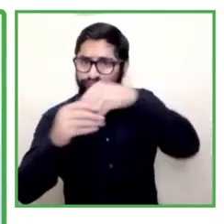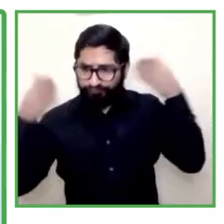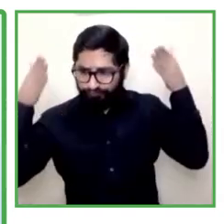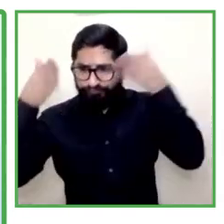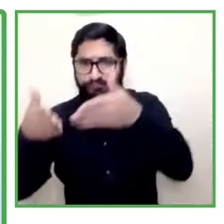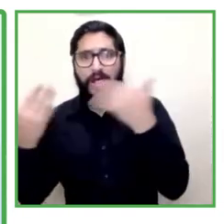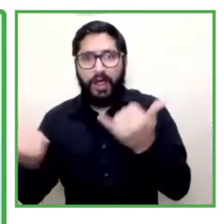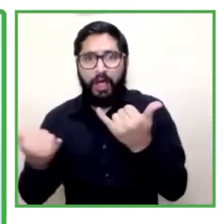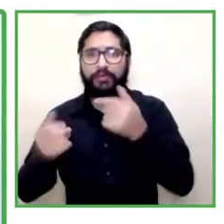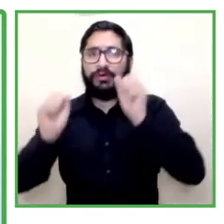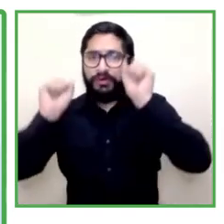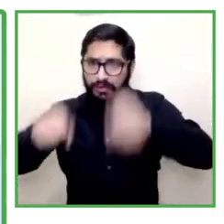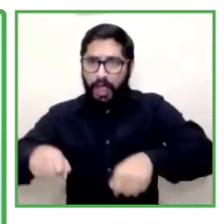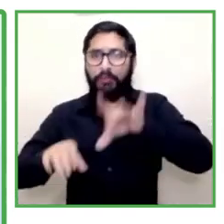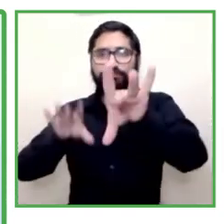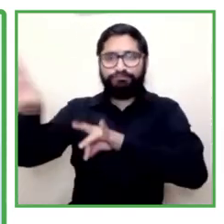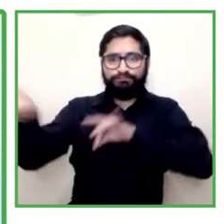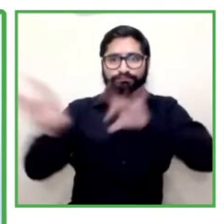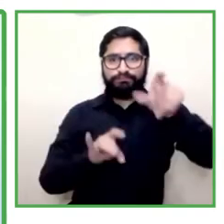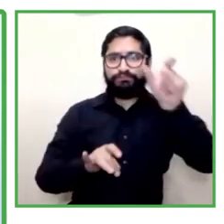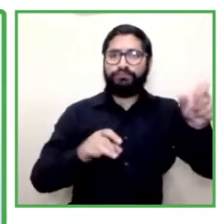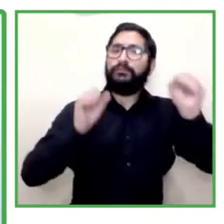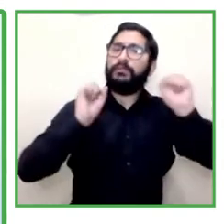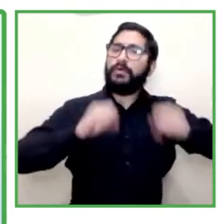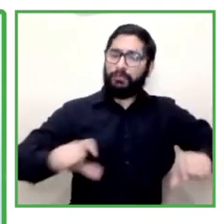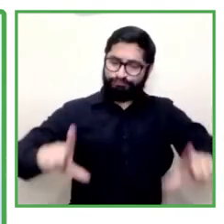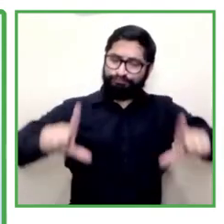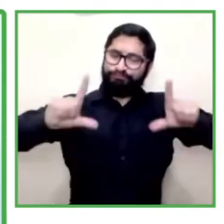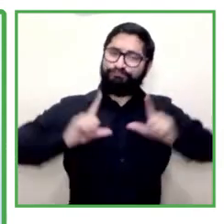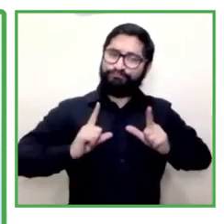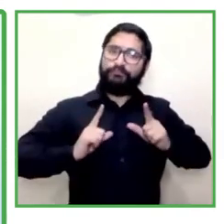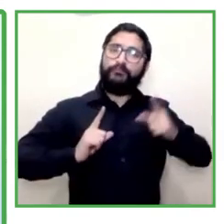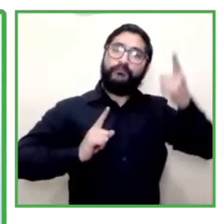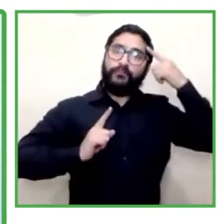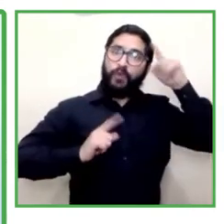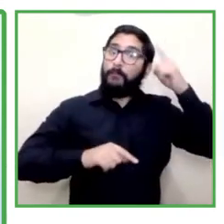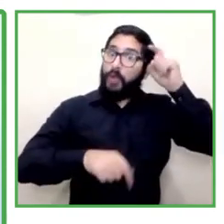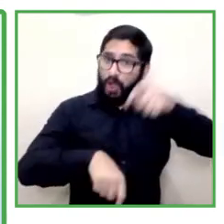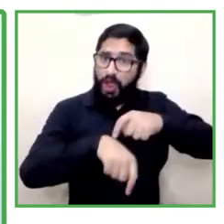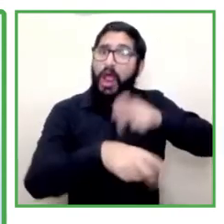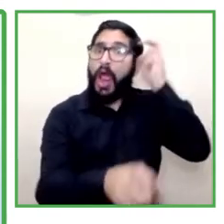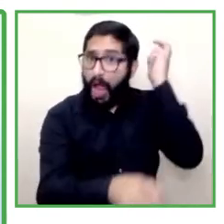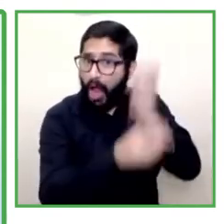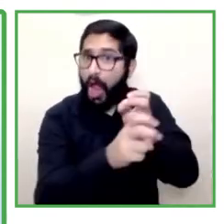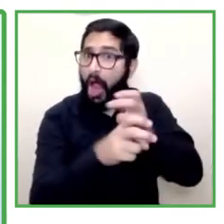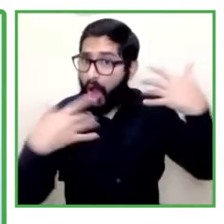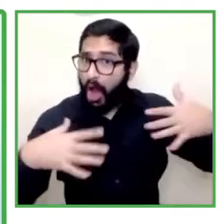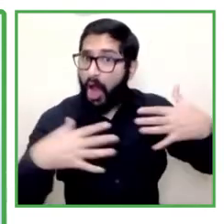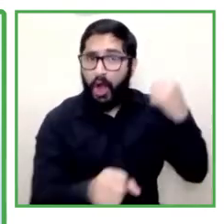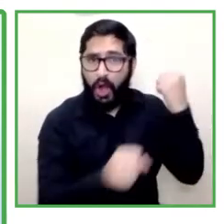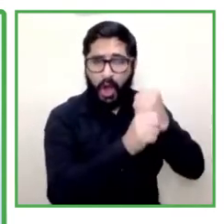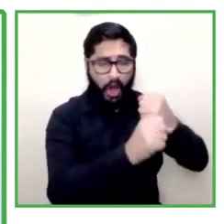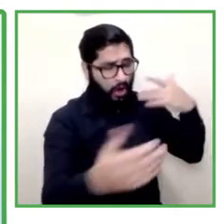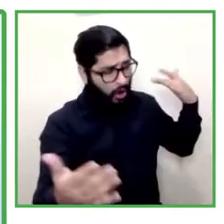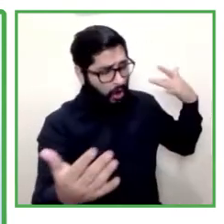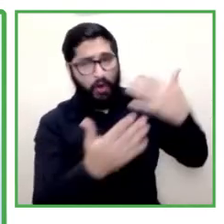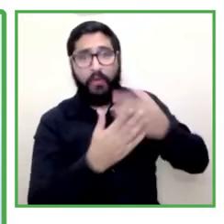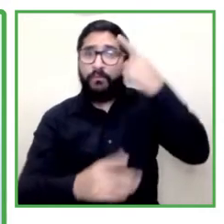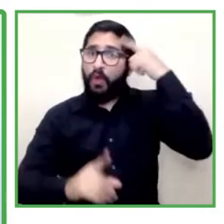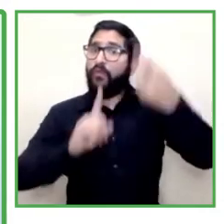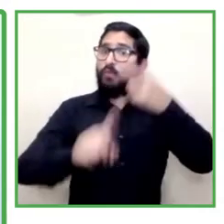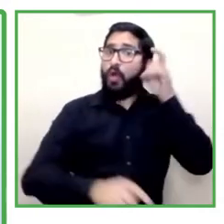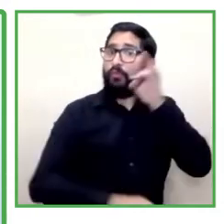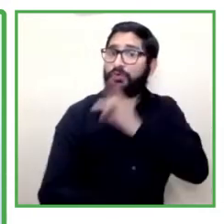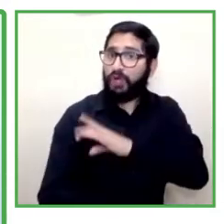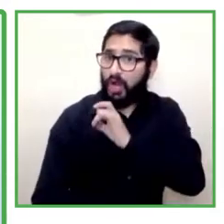is in the hiring of our employees and our building of networks in